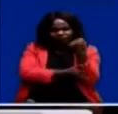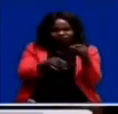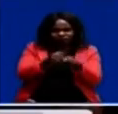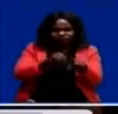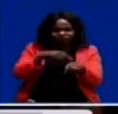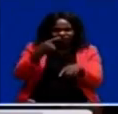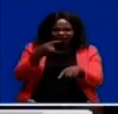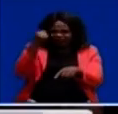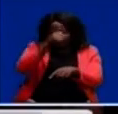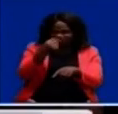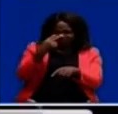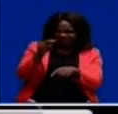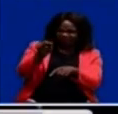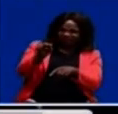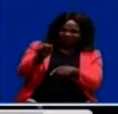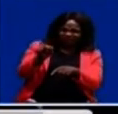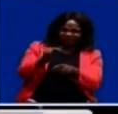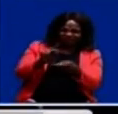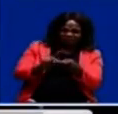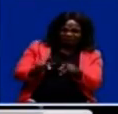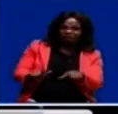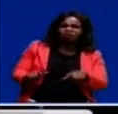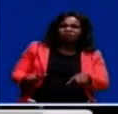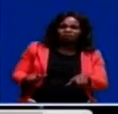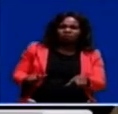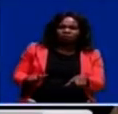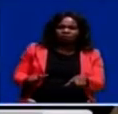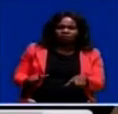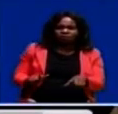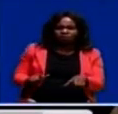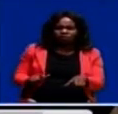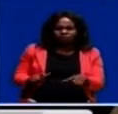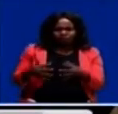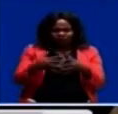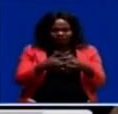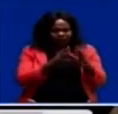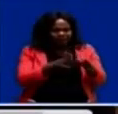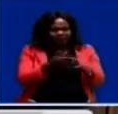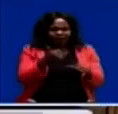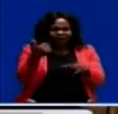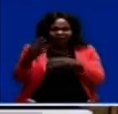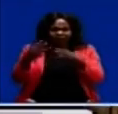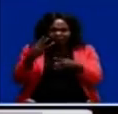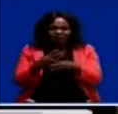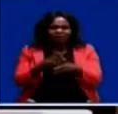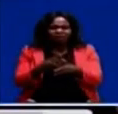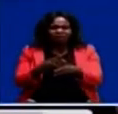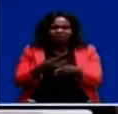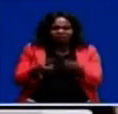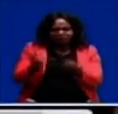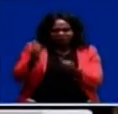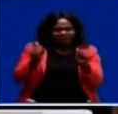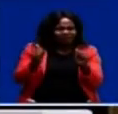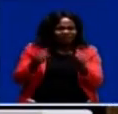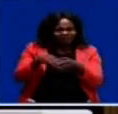should Africa look to Europe, Asia, America and the rest of the world before looking to itself in Germany.